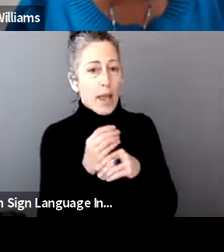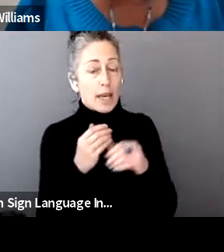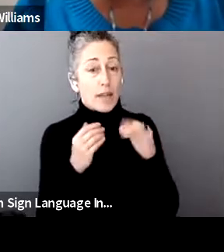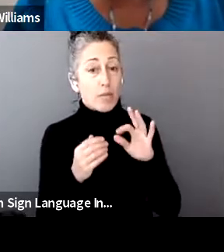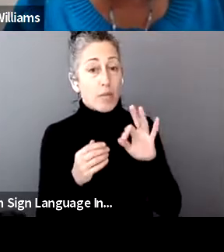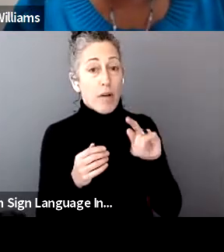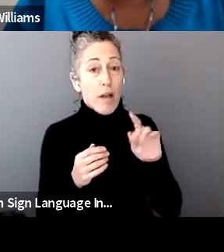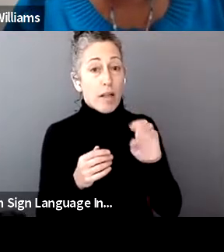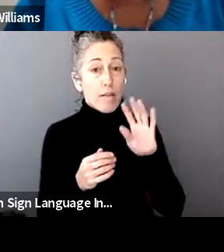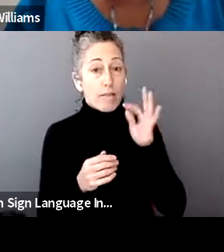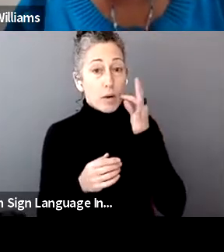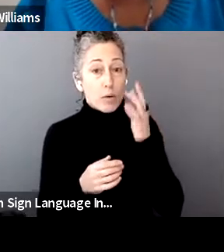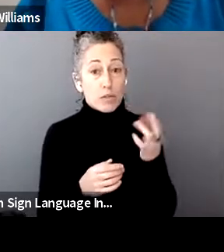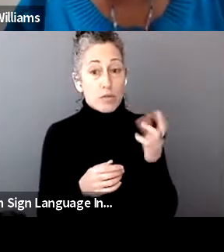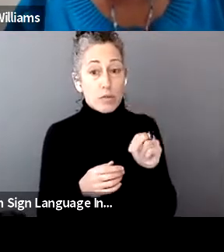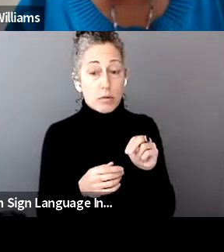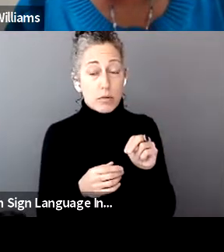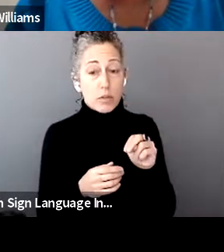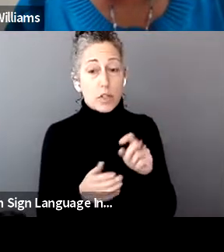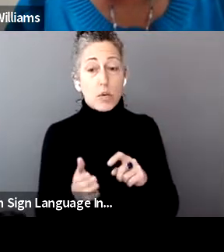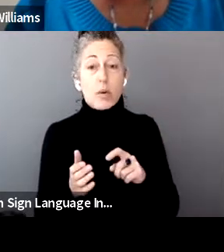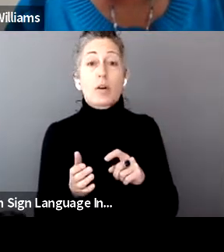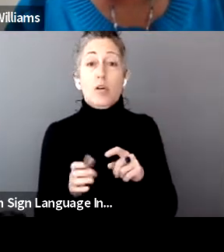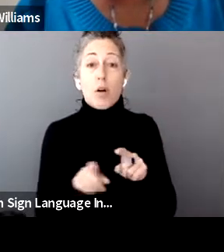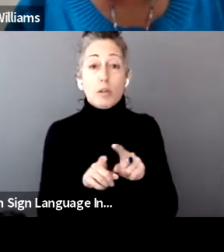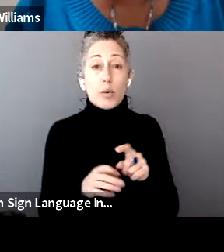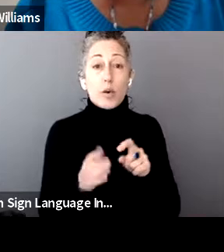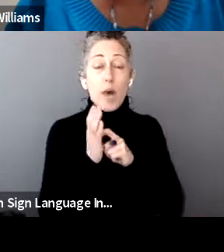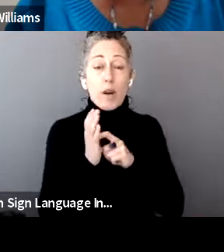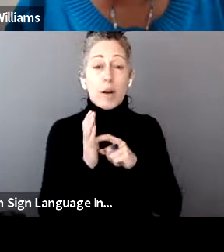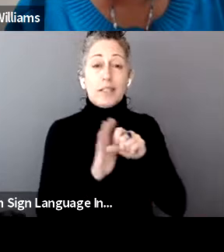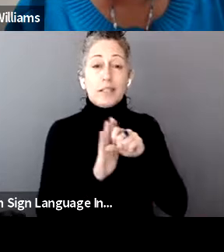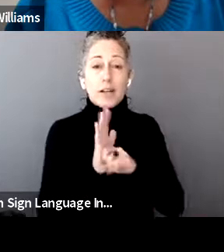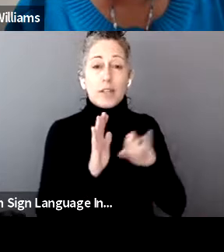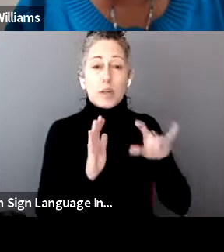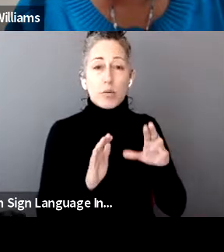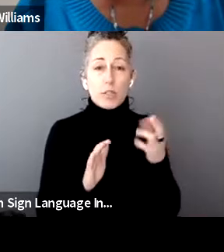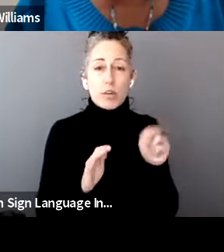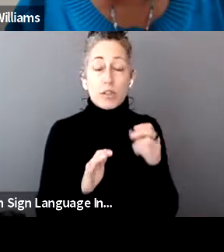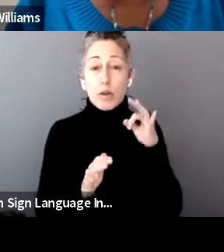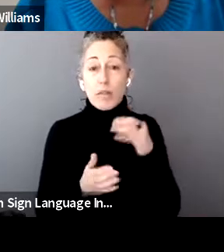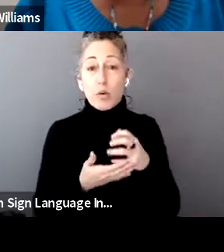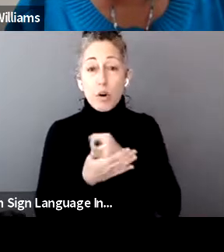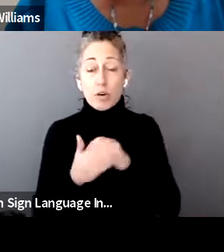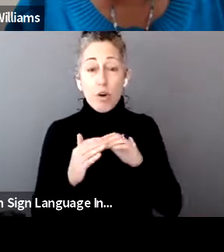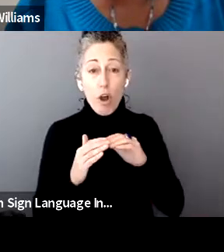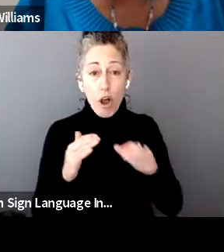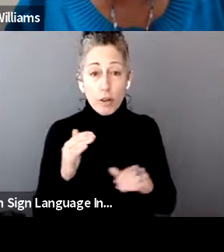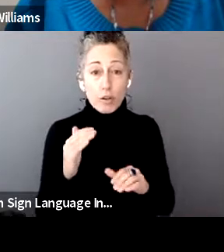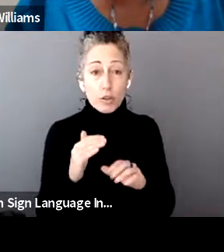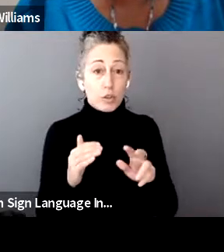federal return, you are required to file a state of Illinois return. And if you earn under that $2,325